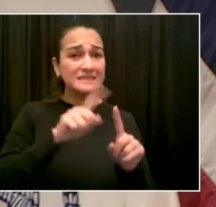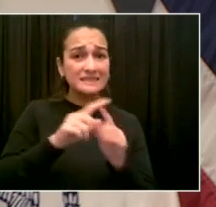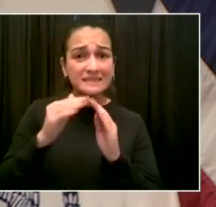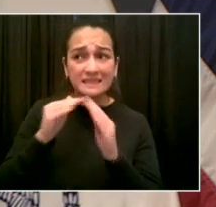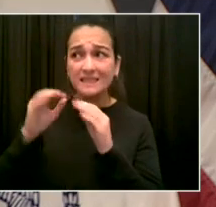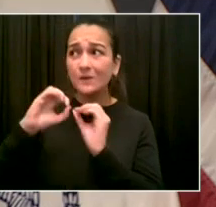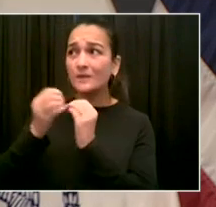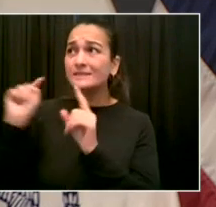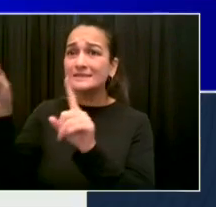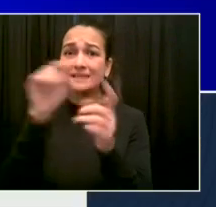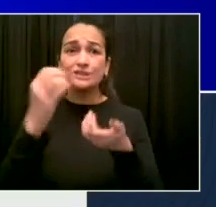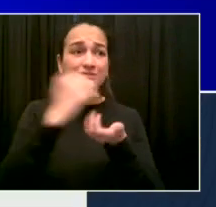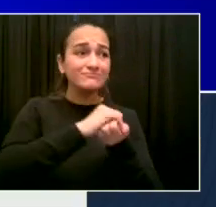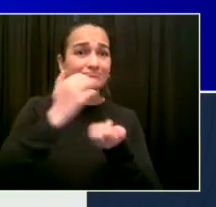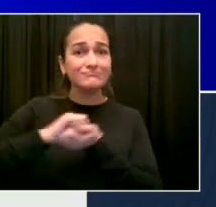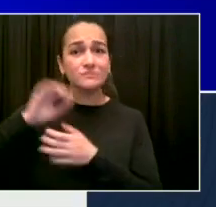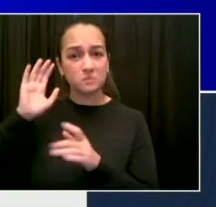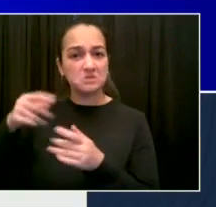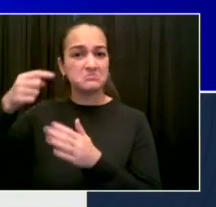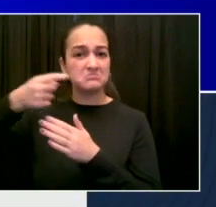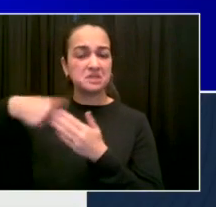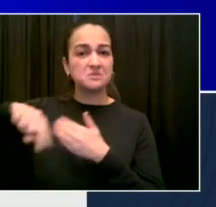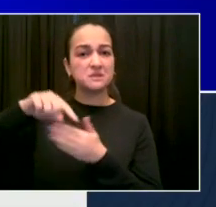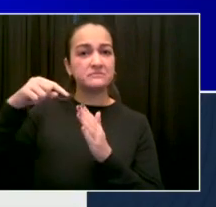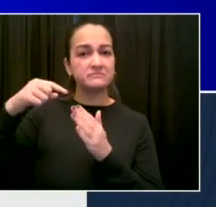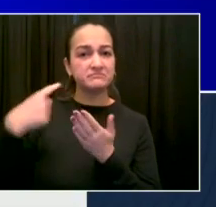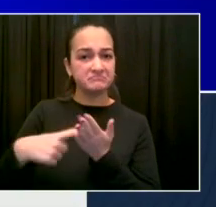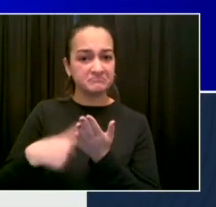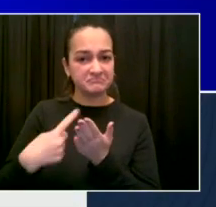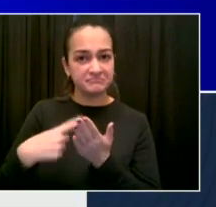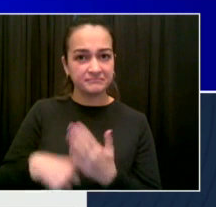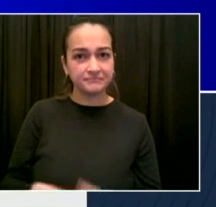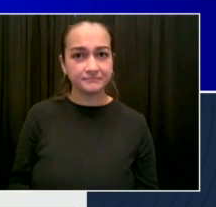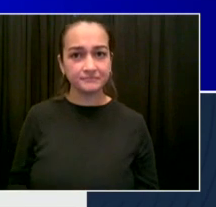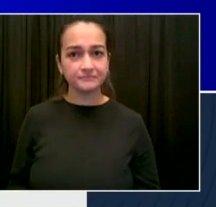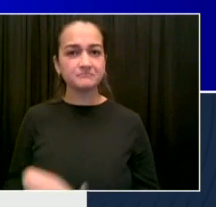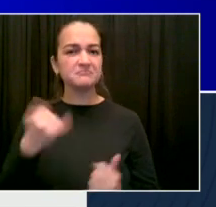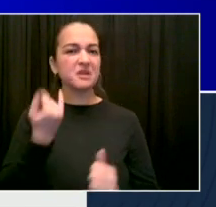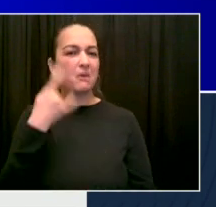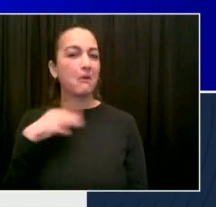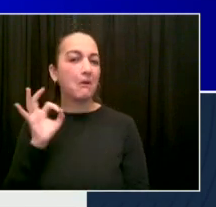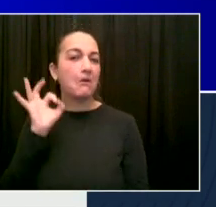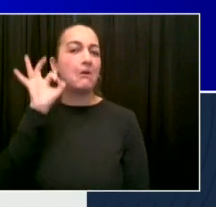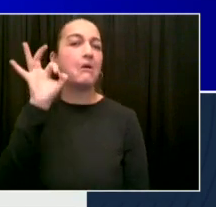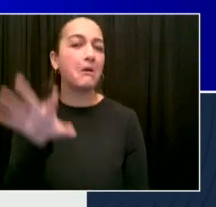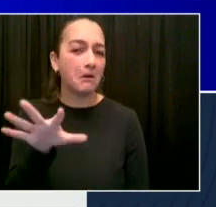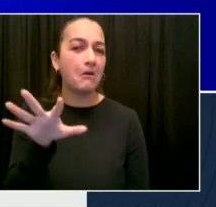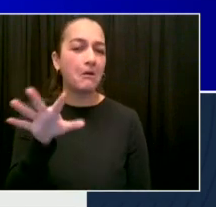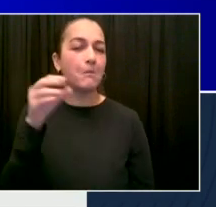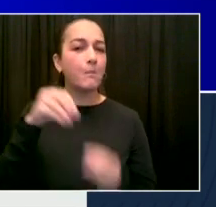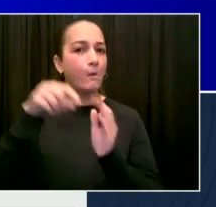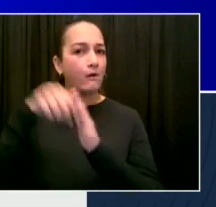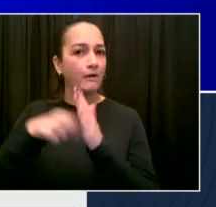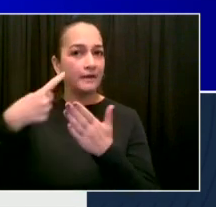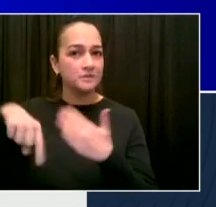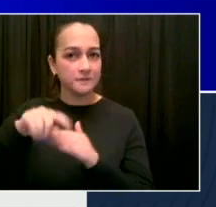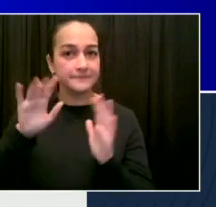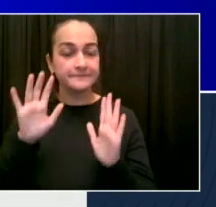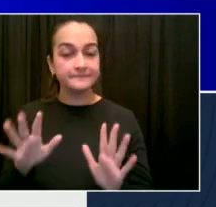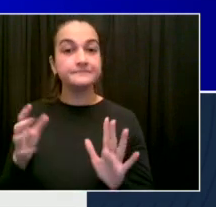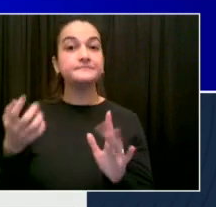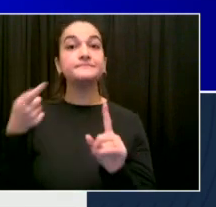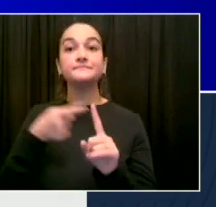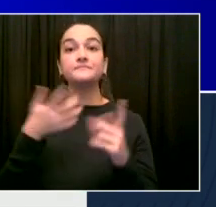you something we're seeing more and more that New York City's efforts to get guns off the street, to engage communities,